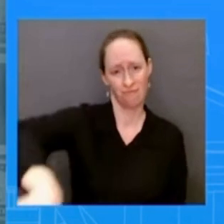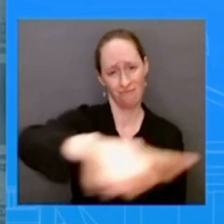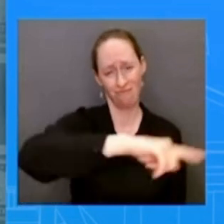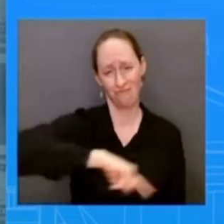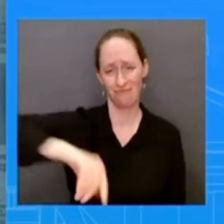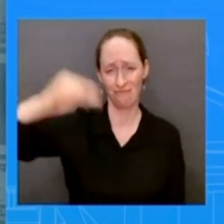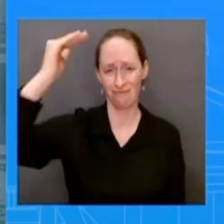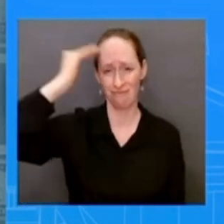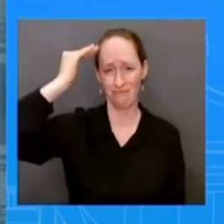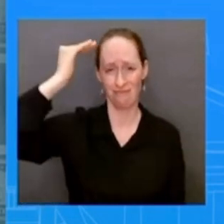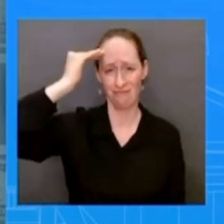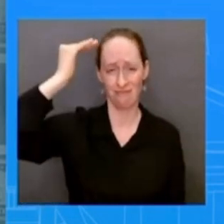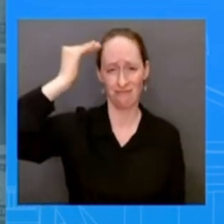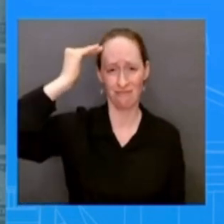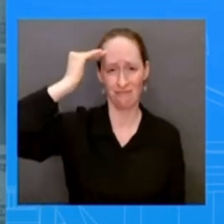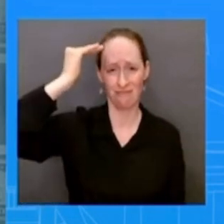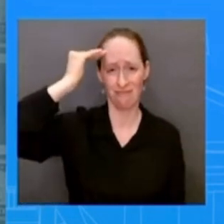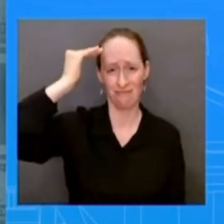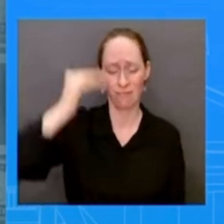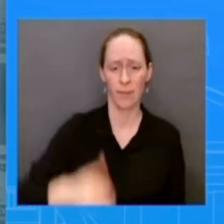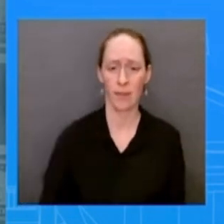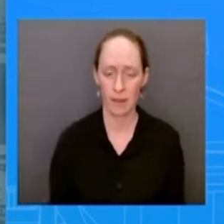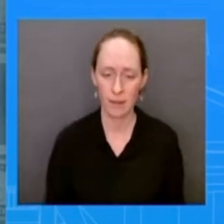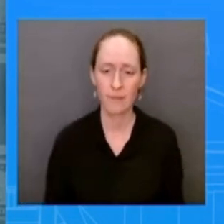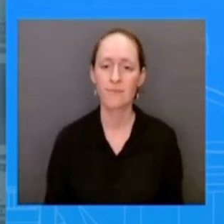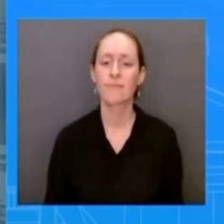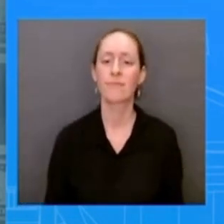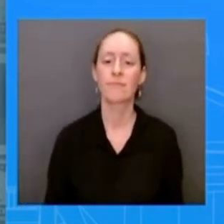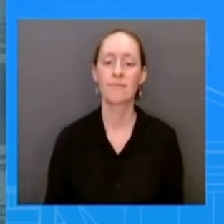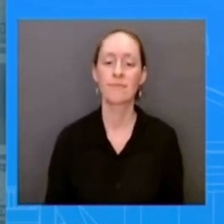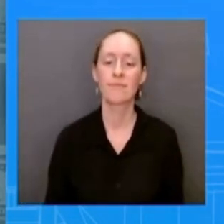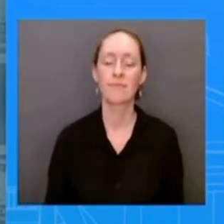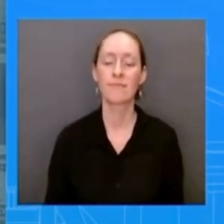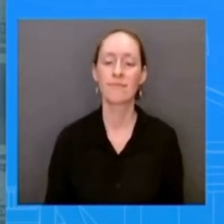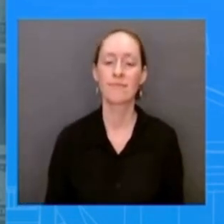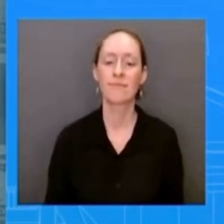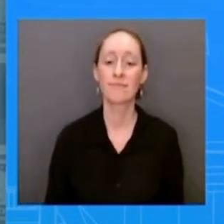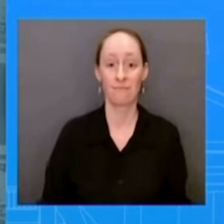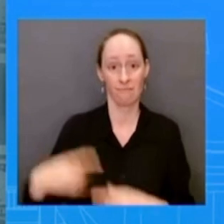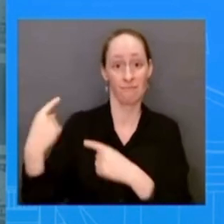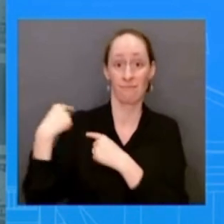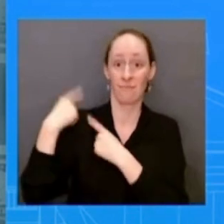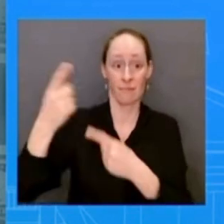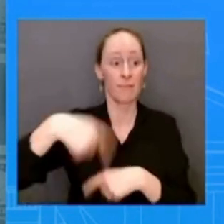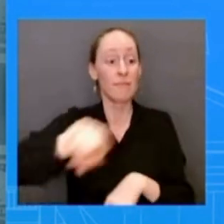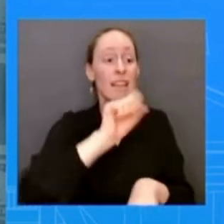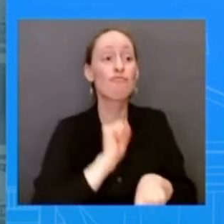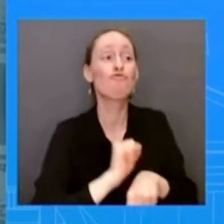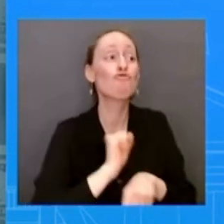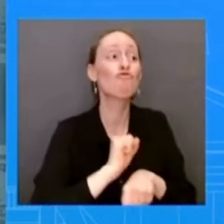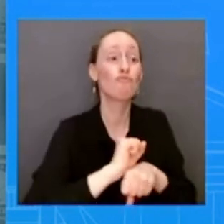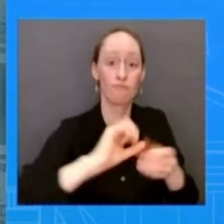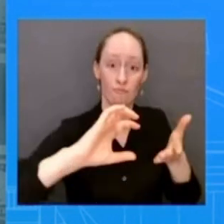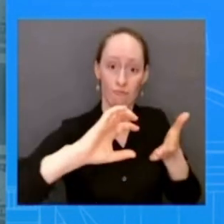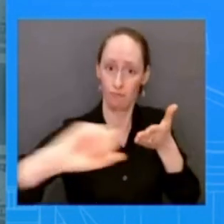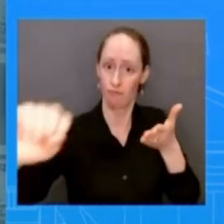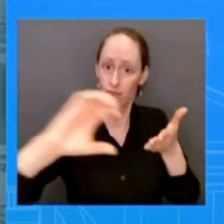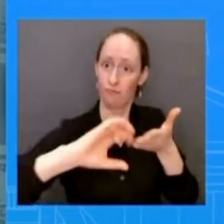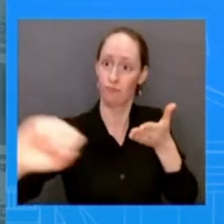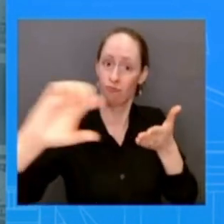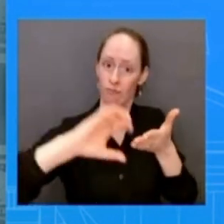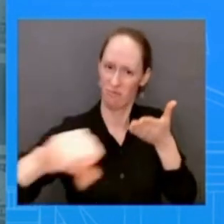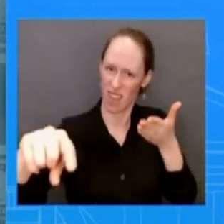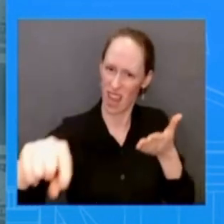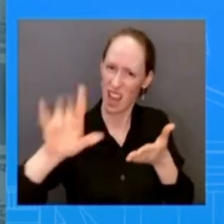program since their first job some of them since they were teenagers and elected officials we believe the president believes has a duty to ensure this life life